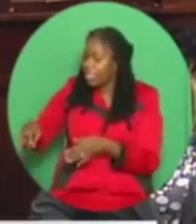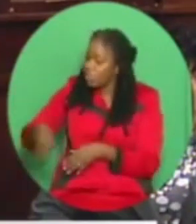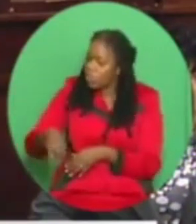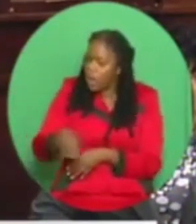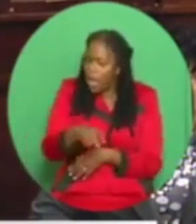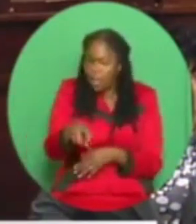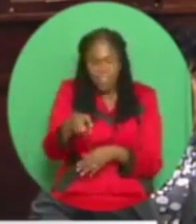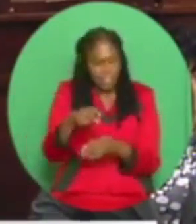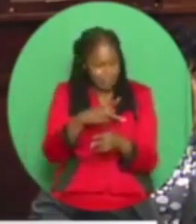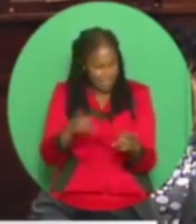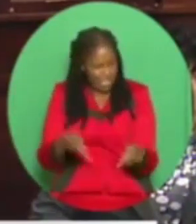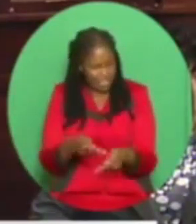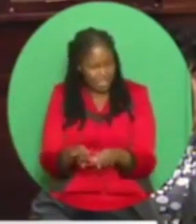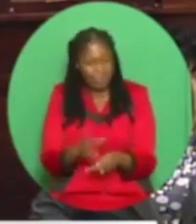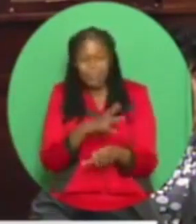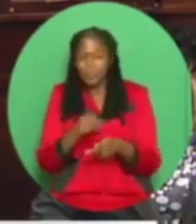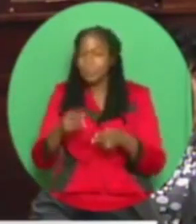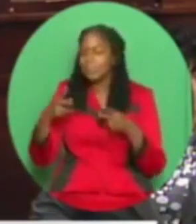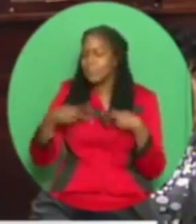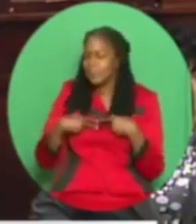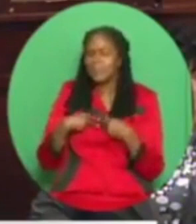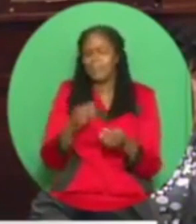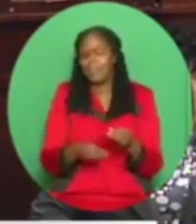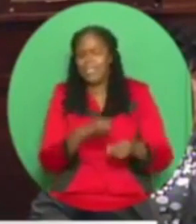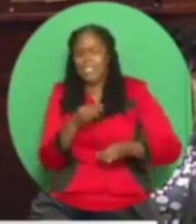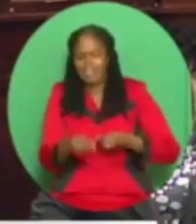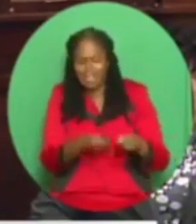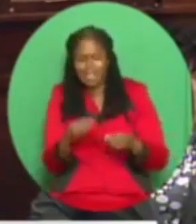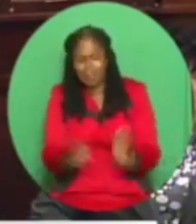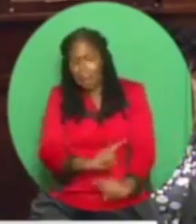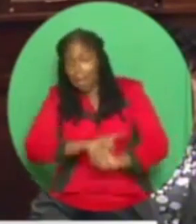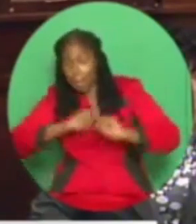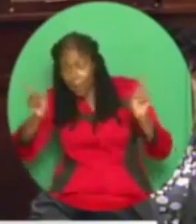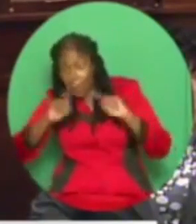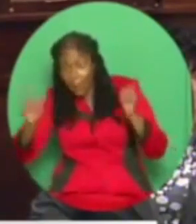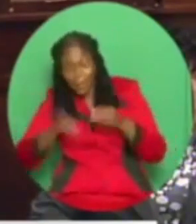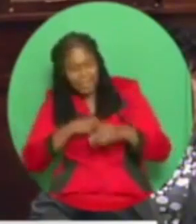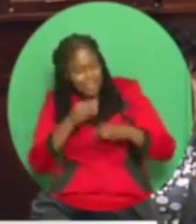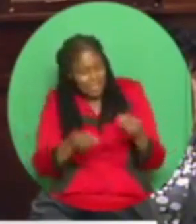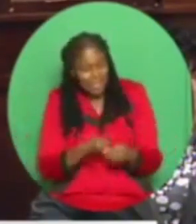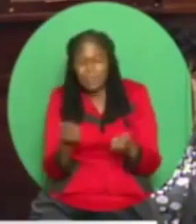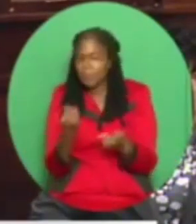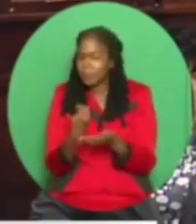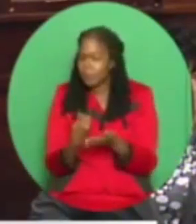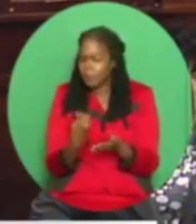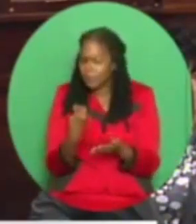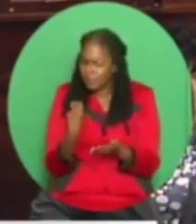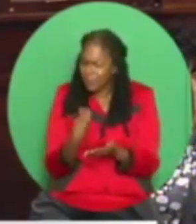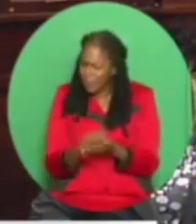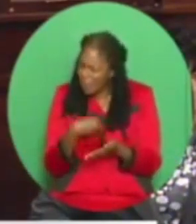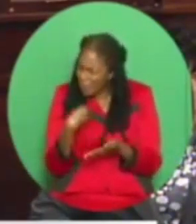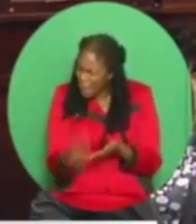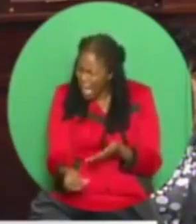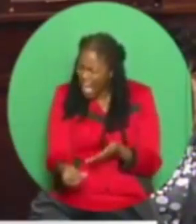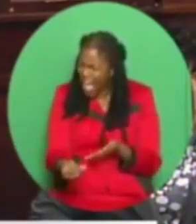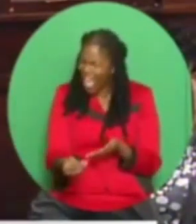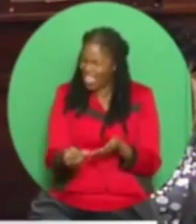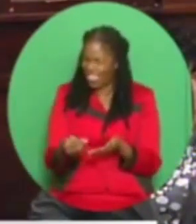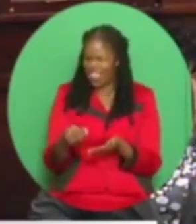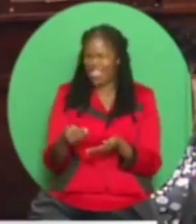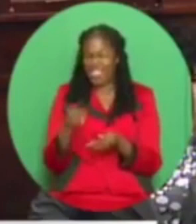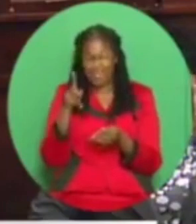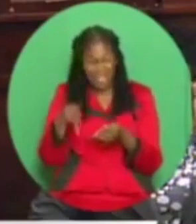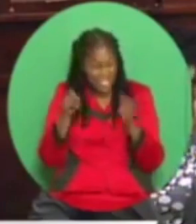into deals with this government, Madam Speaker, to purchase refinery. That is a